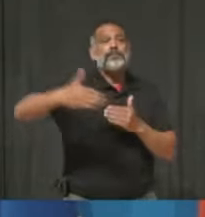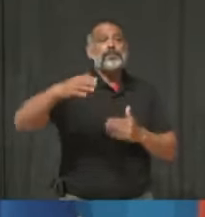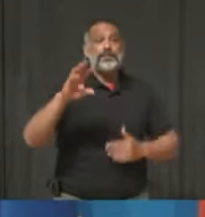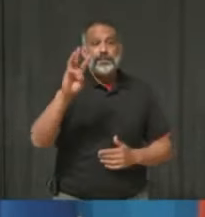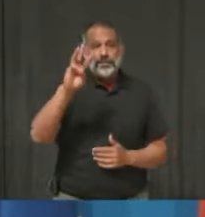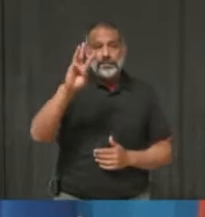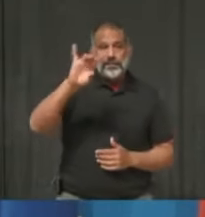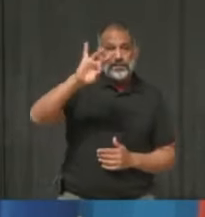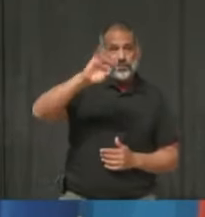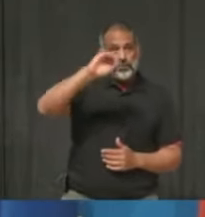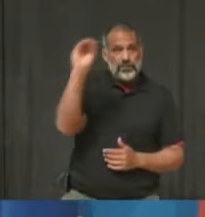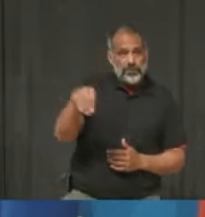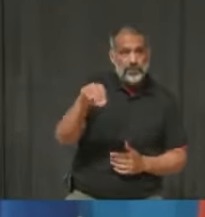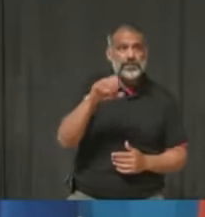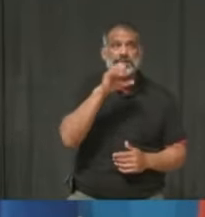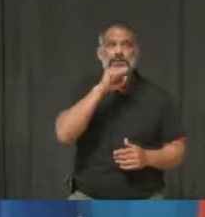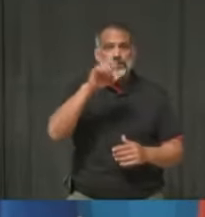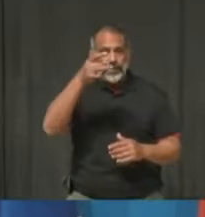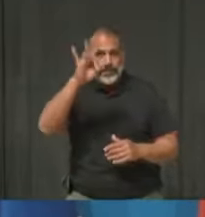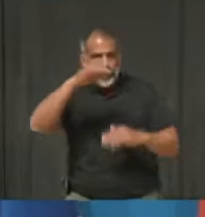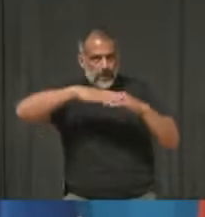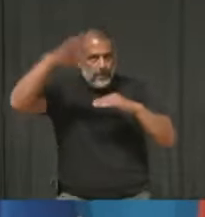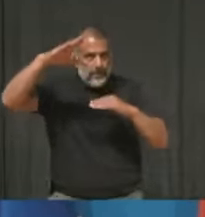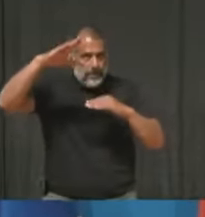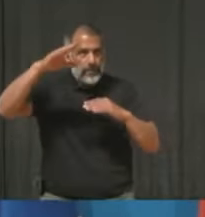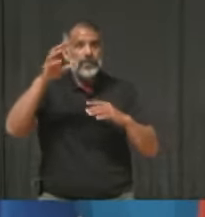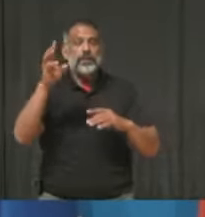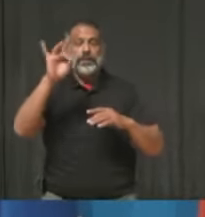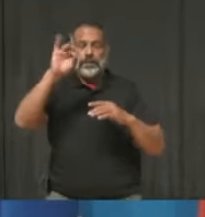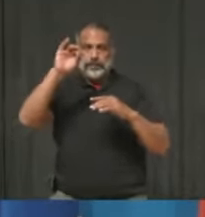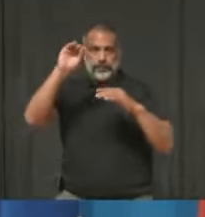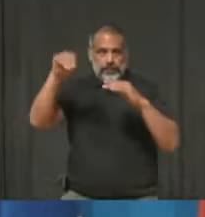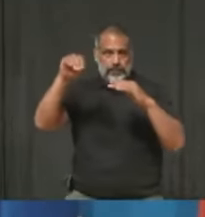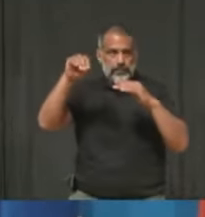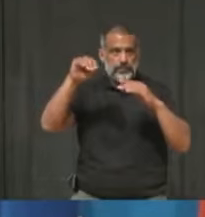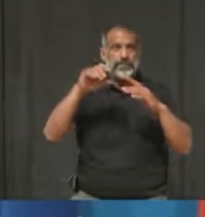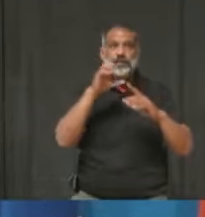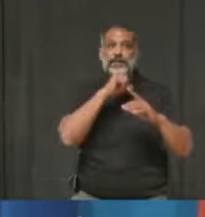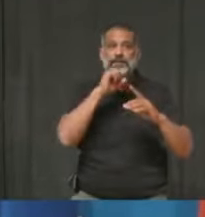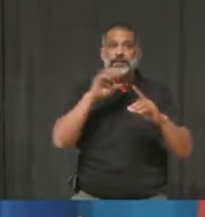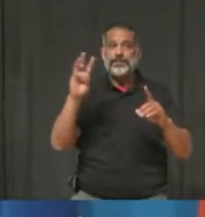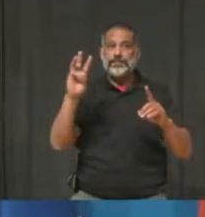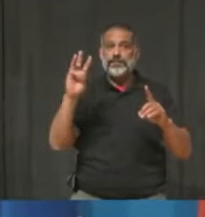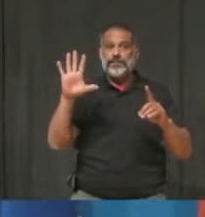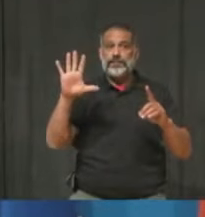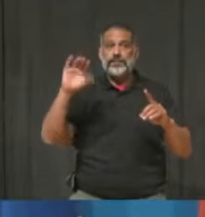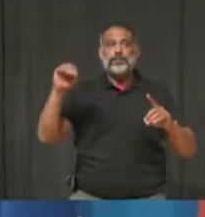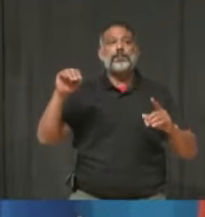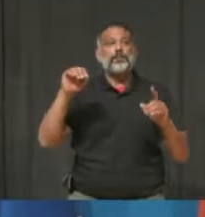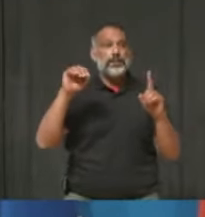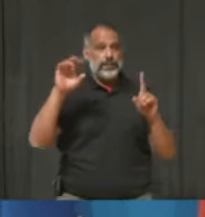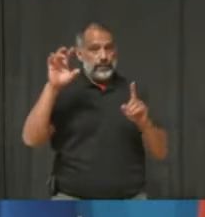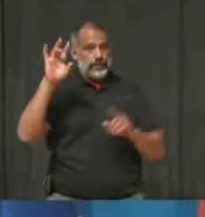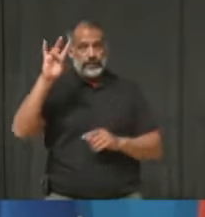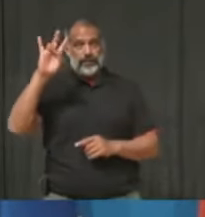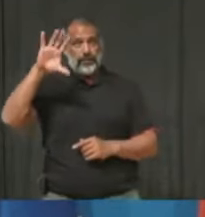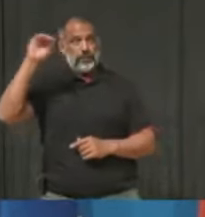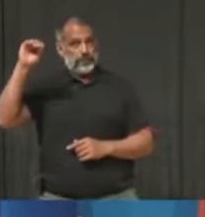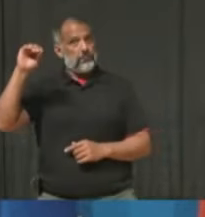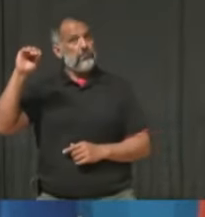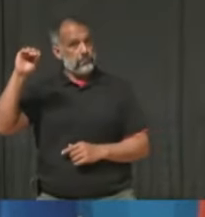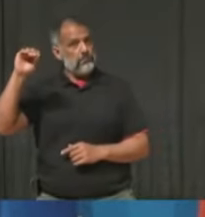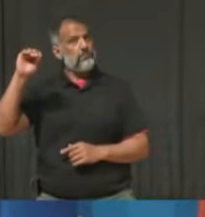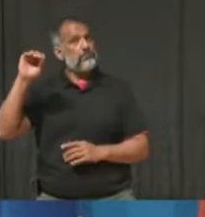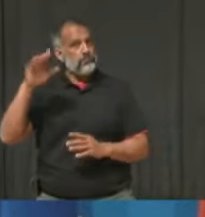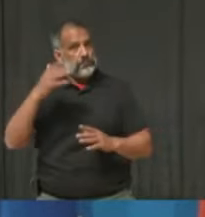those people who are 80-plus. 75% of those people who are 65-79. 72